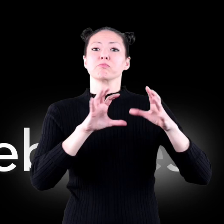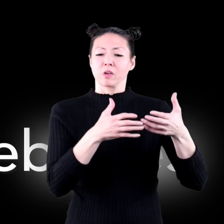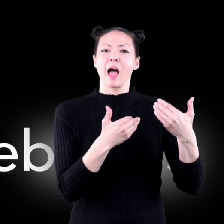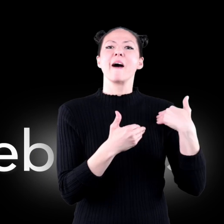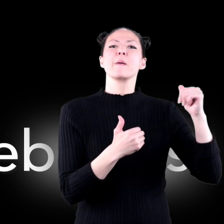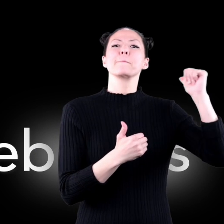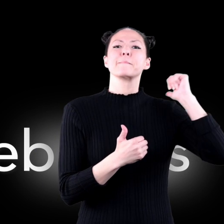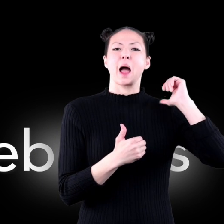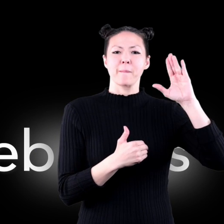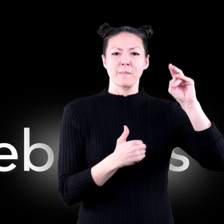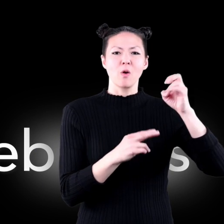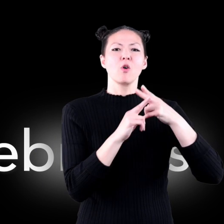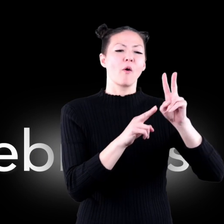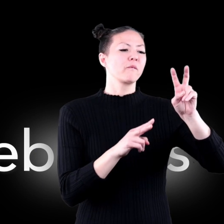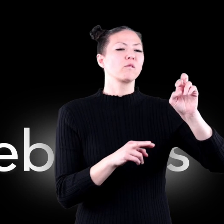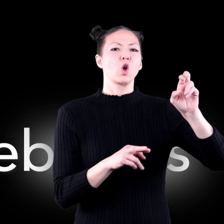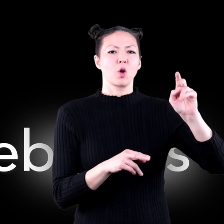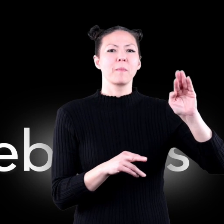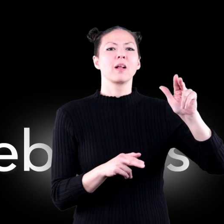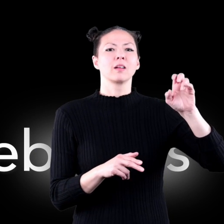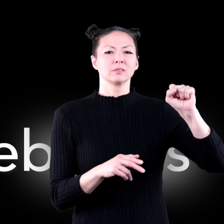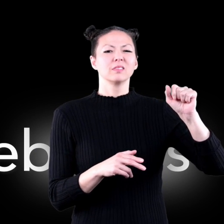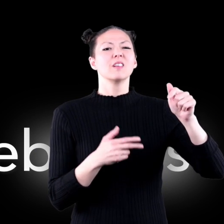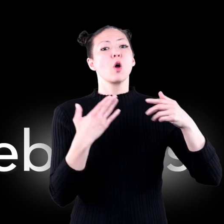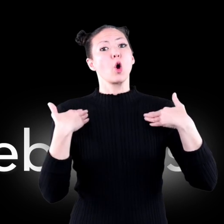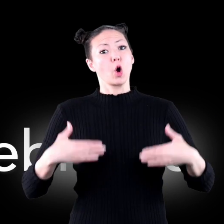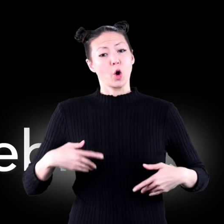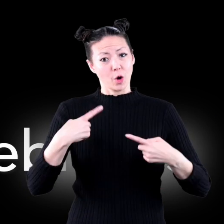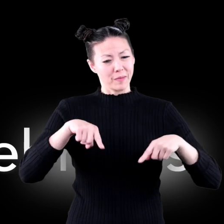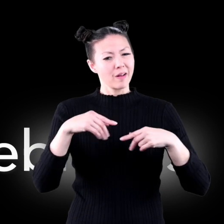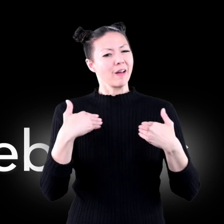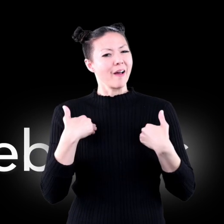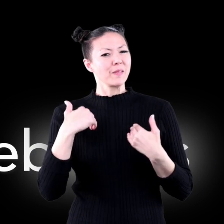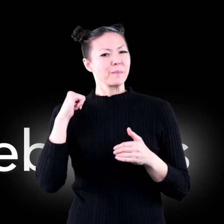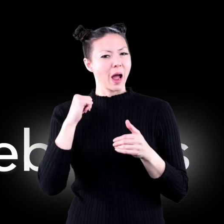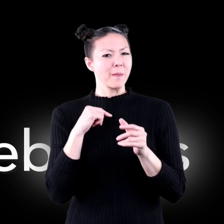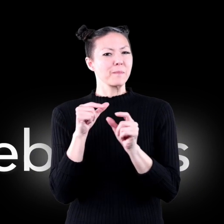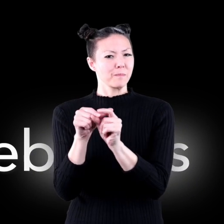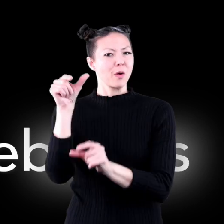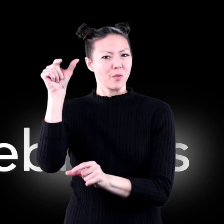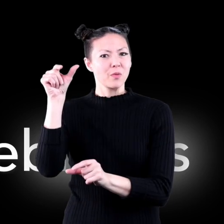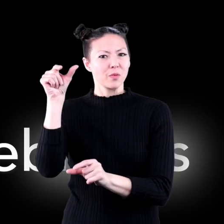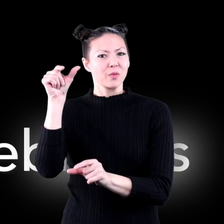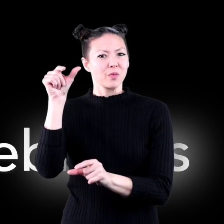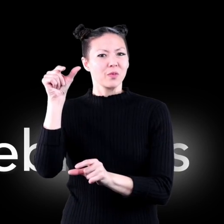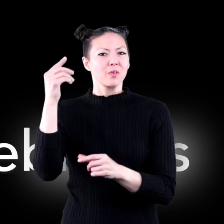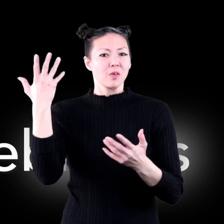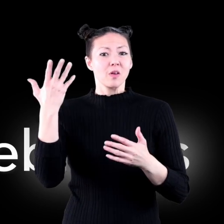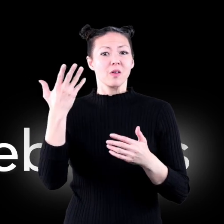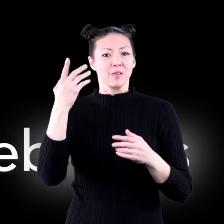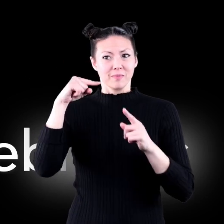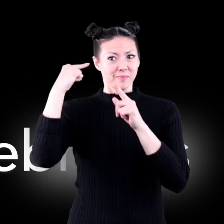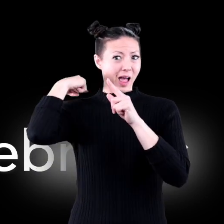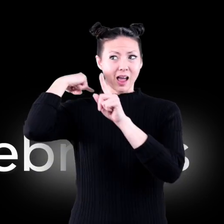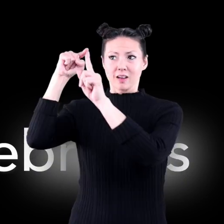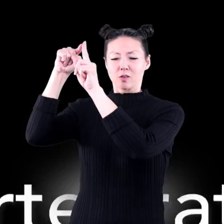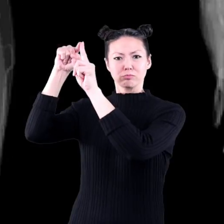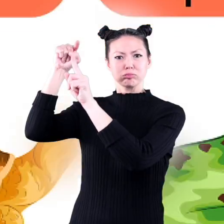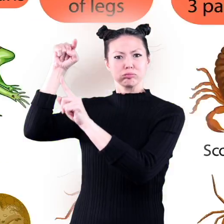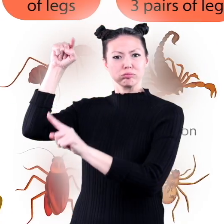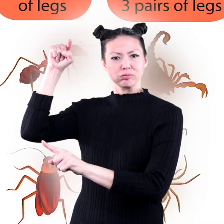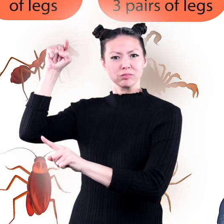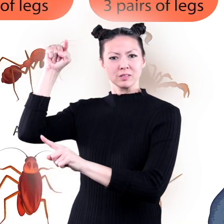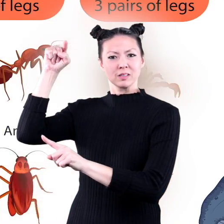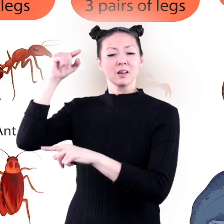backbones called vertebrates humans are vertebrates your vertebrae or spine runs down the center of your back